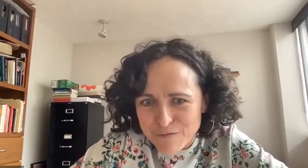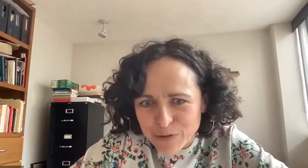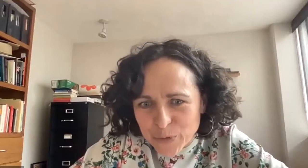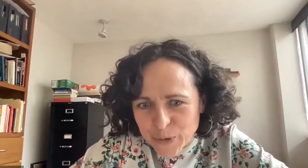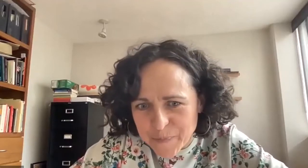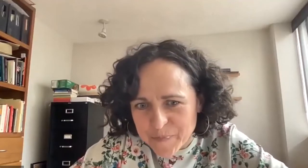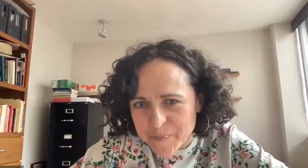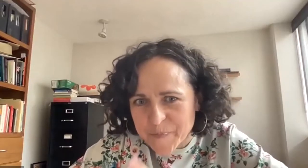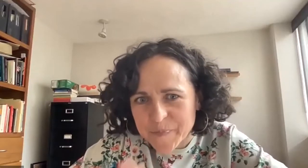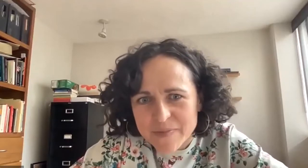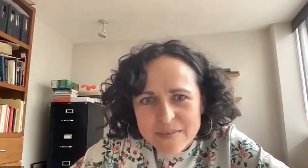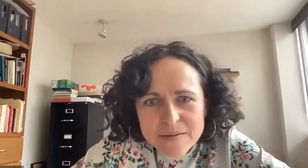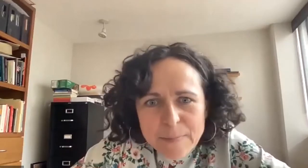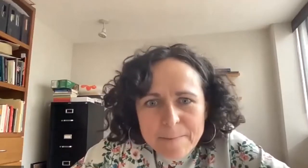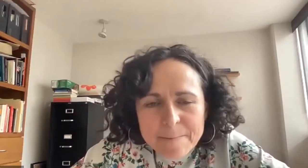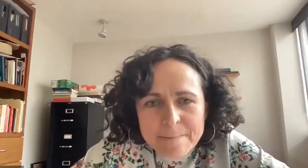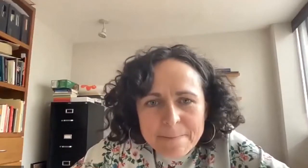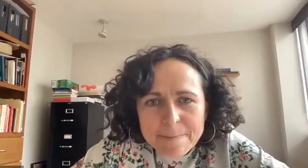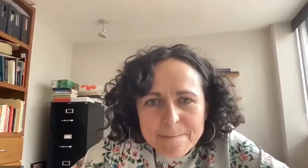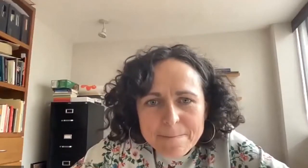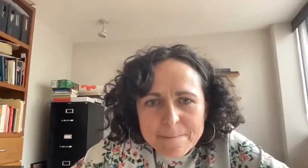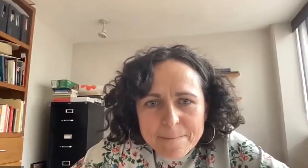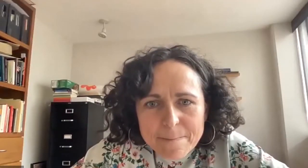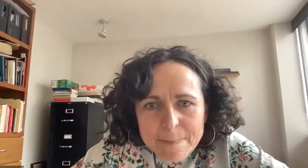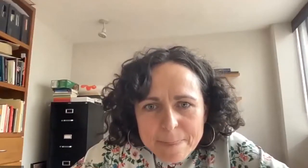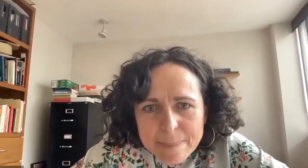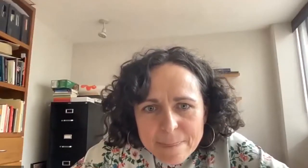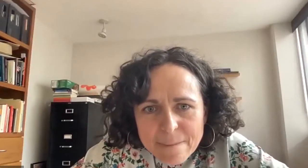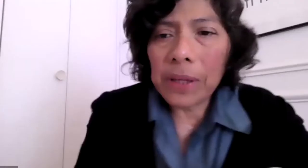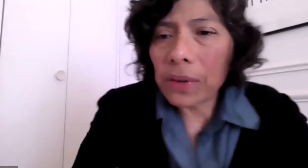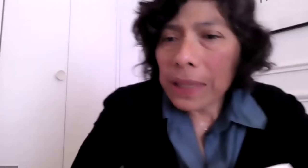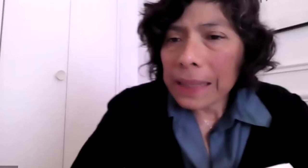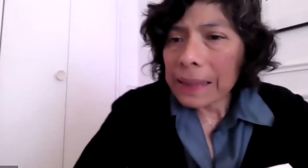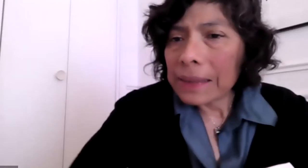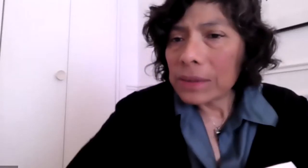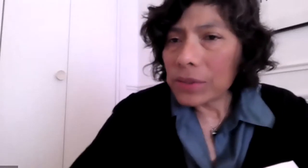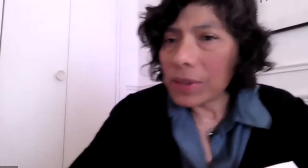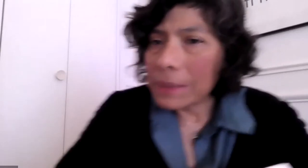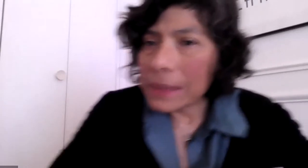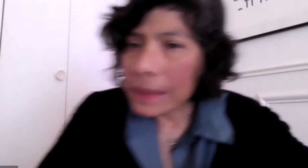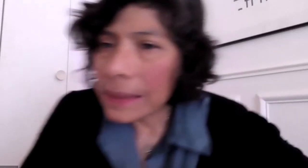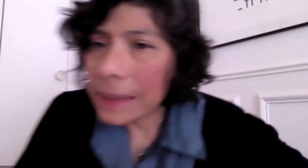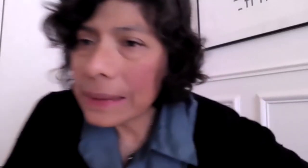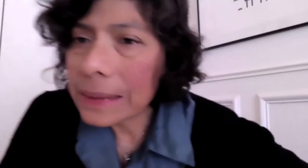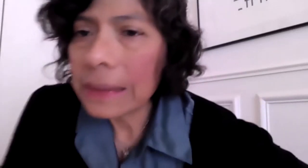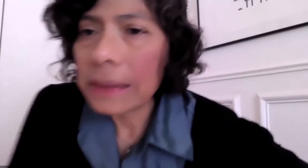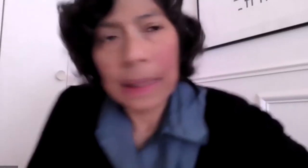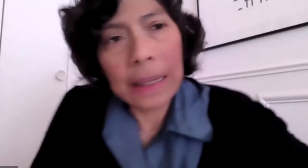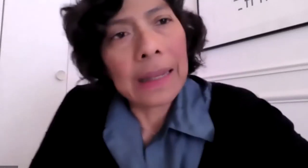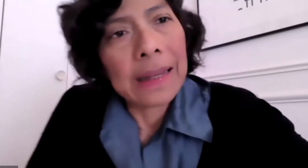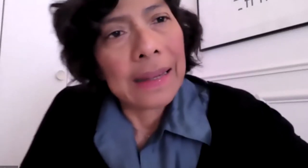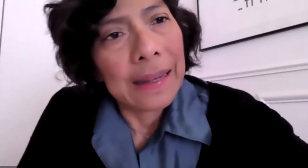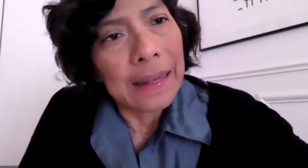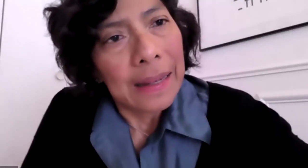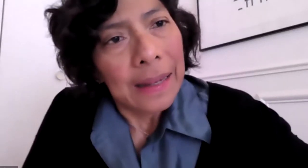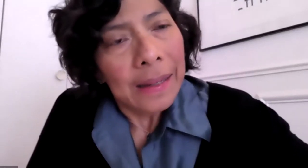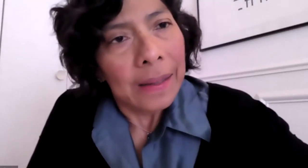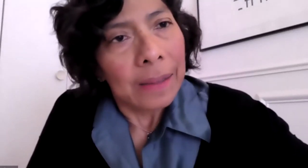And well, that's part of our exploration. Well, solamente quisiera decir que,